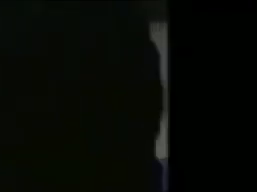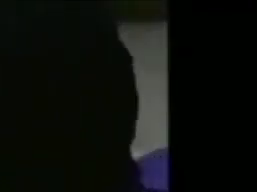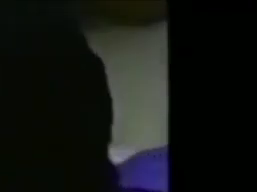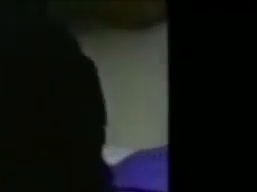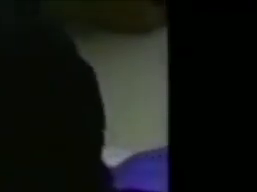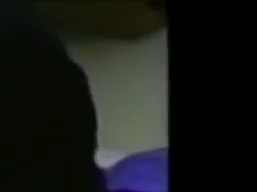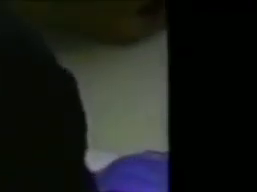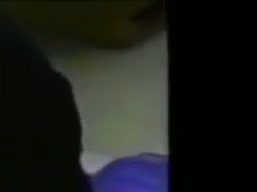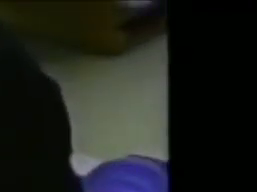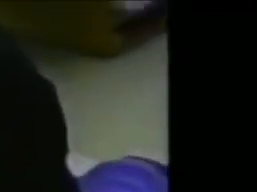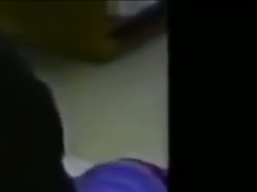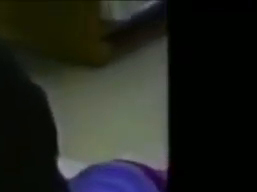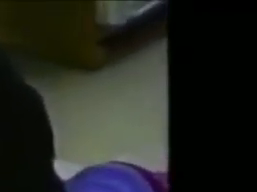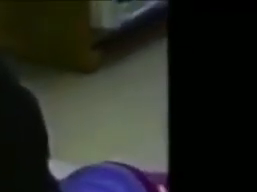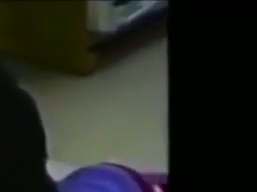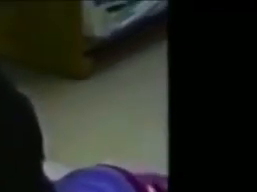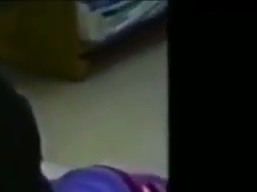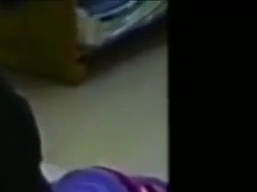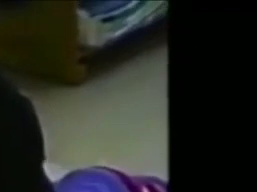of your senses.